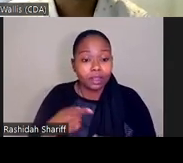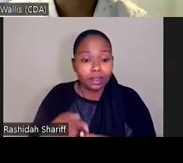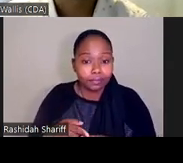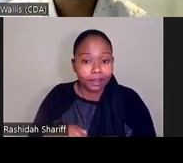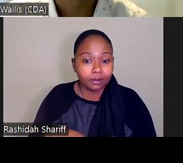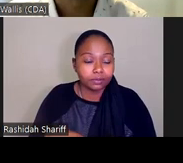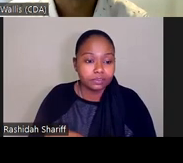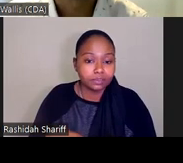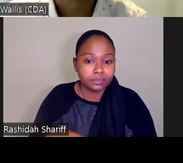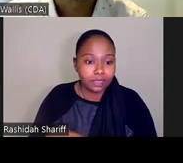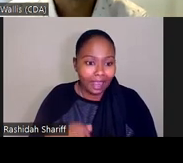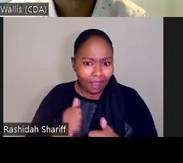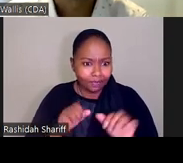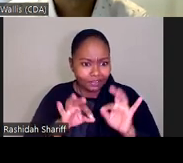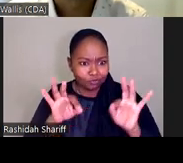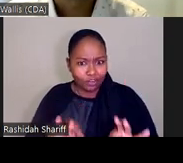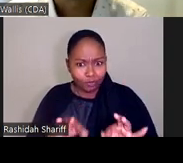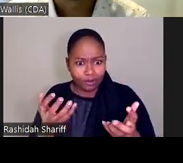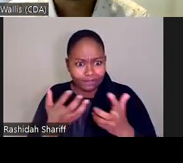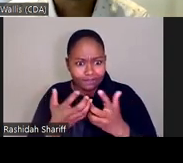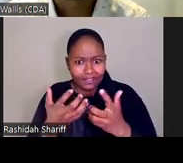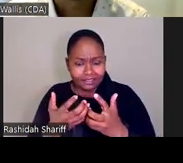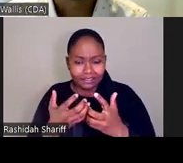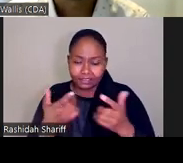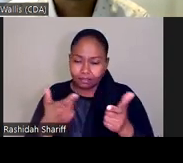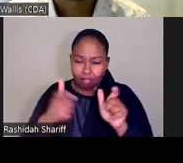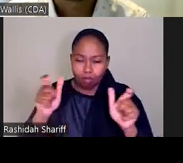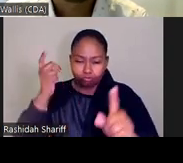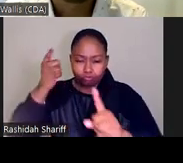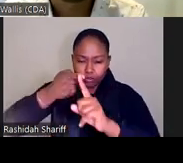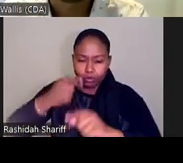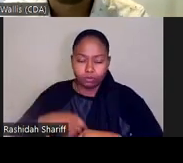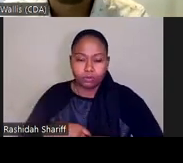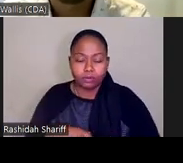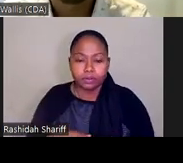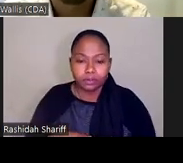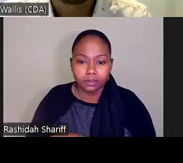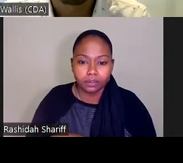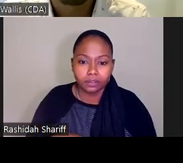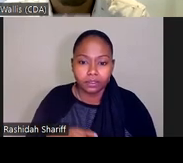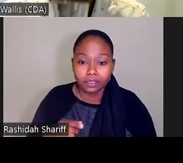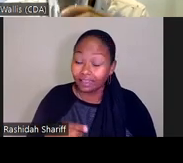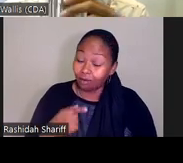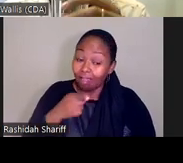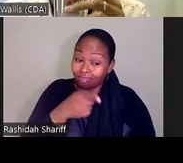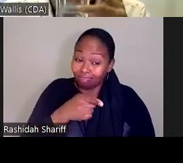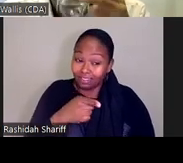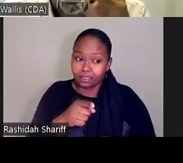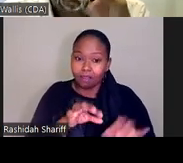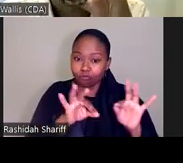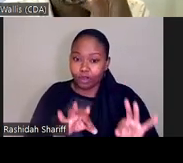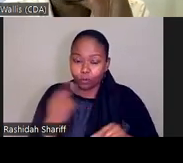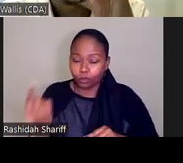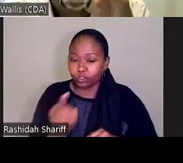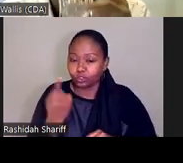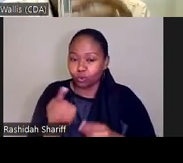framework that fits into a larger process. There's a couple of things to consider. This framework is only related to the master plan for aging. So we want to implement a framework